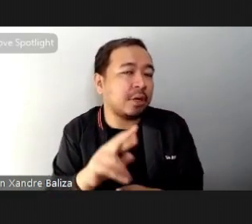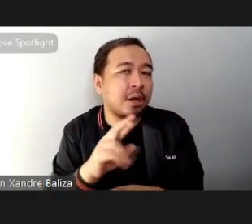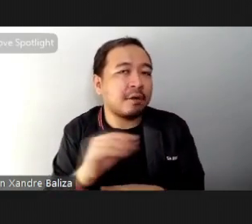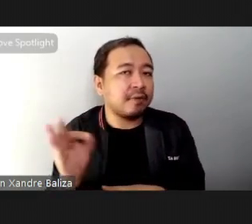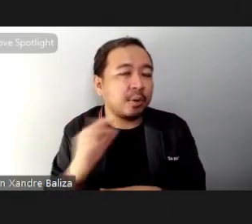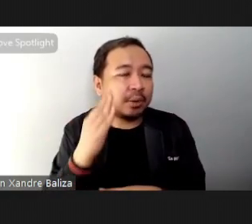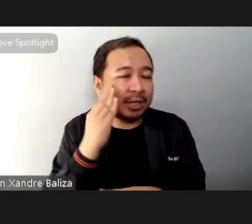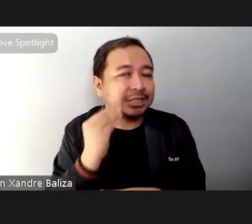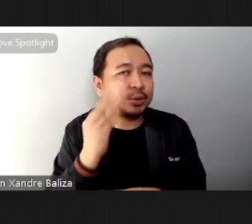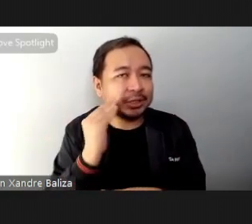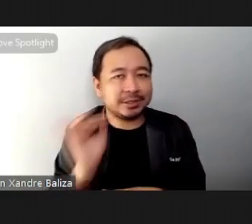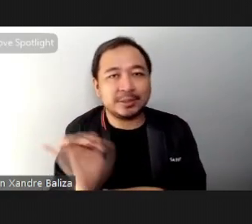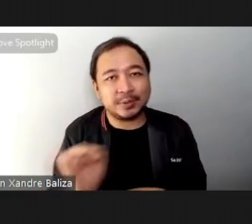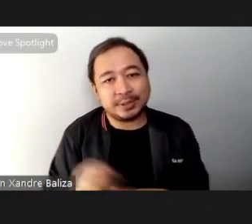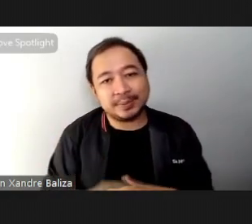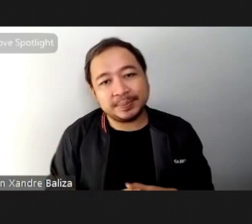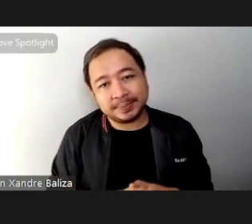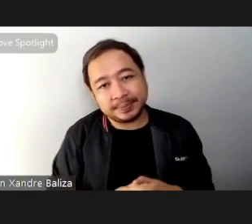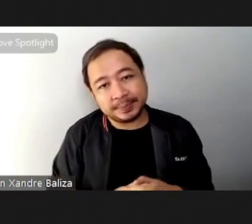as well